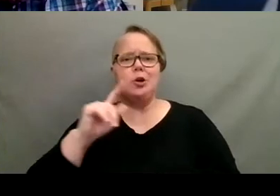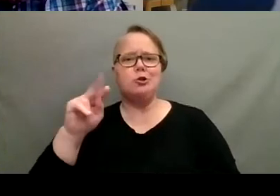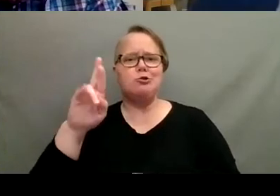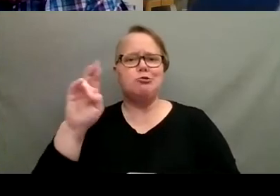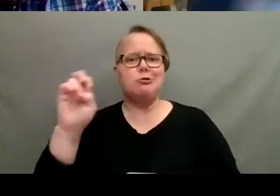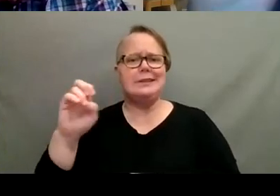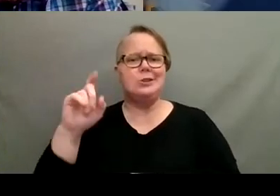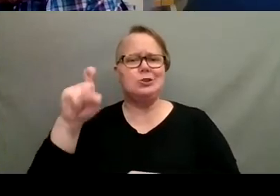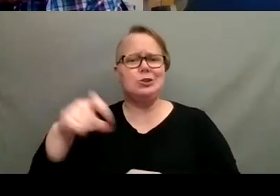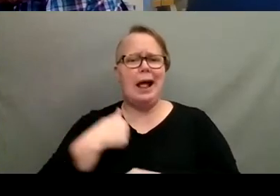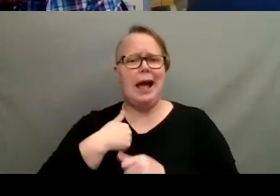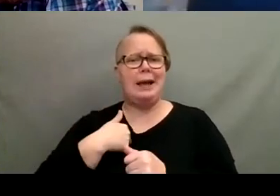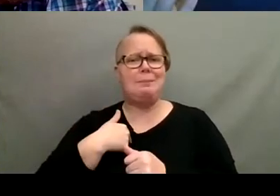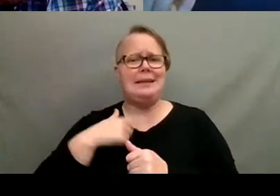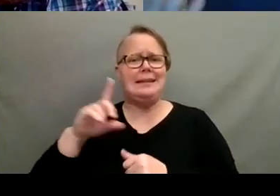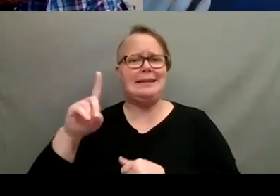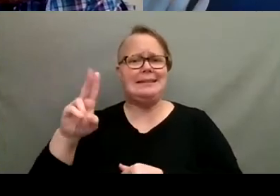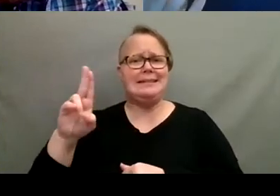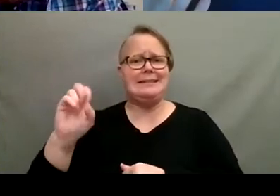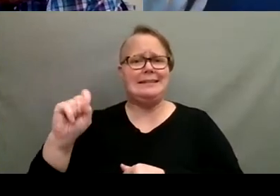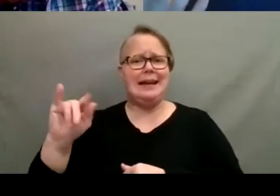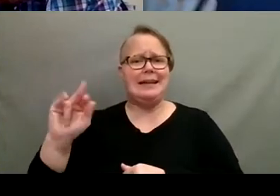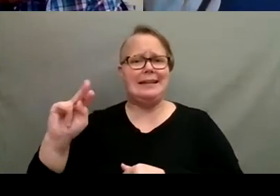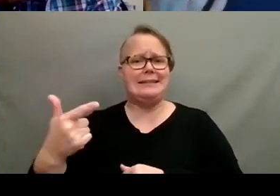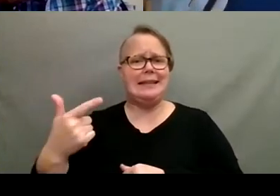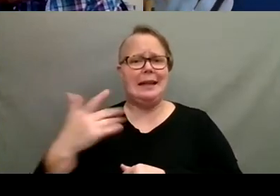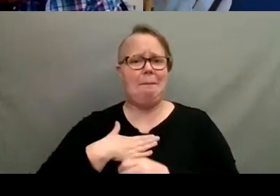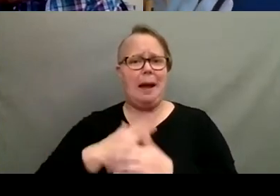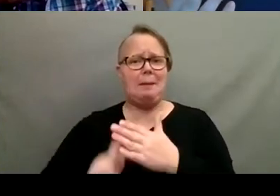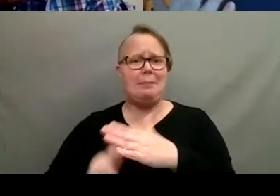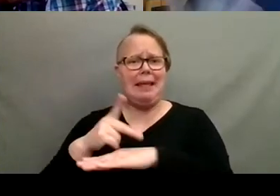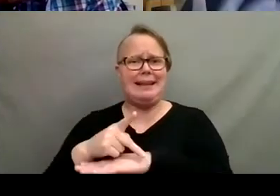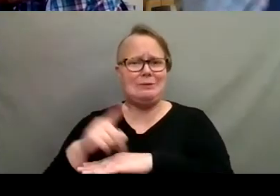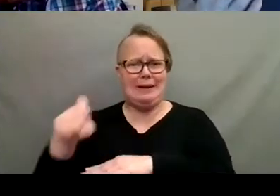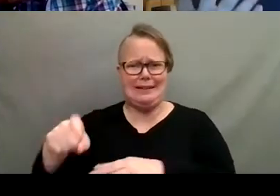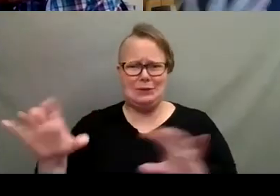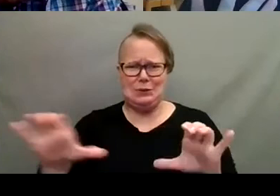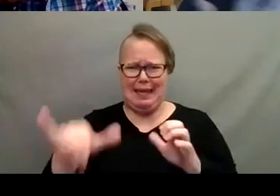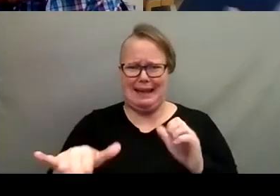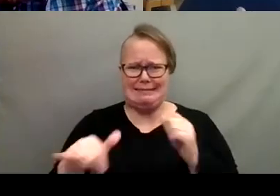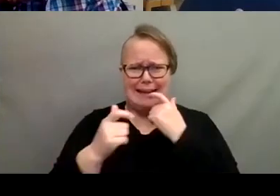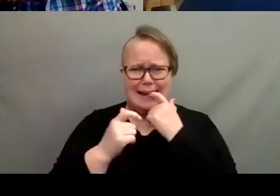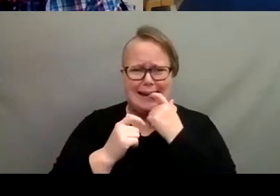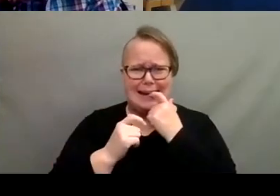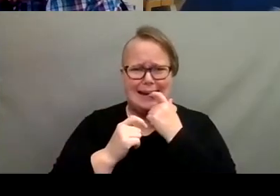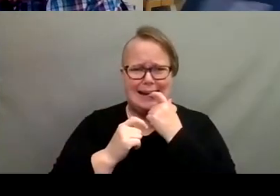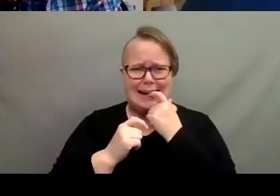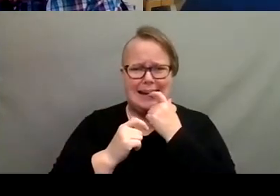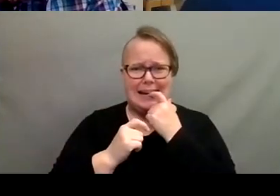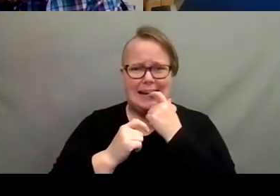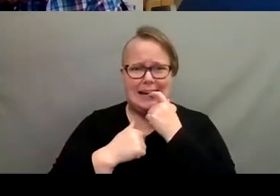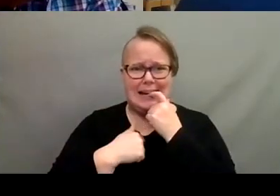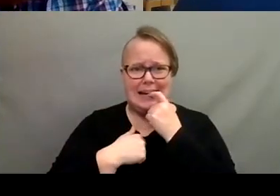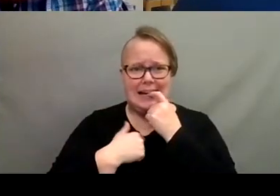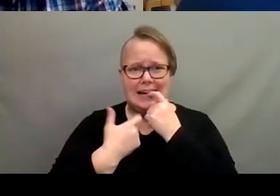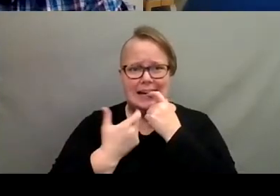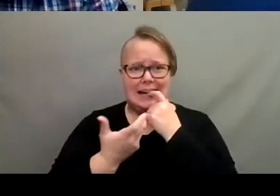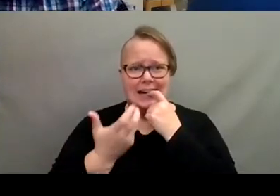like washing the dust? Should I be dusting my plants? Is that something people do kind of bothers me? So I want to do it. I don't know. Should I,